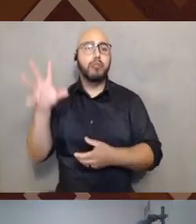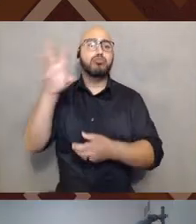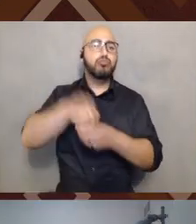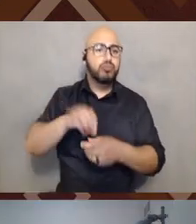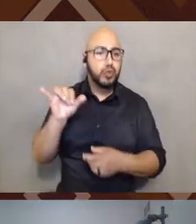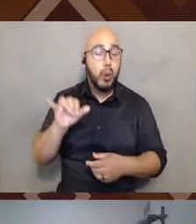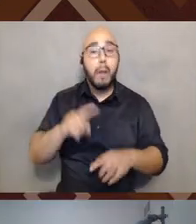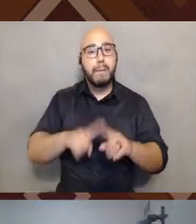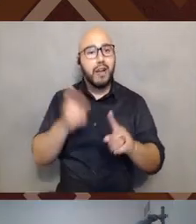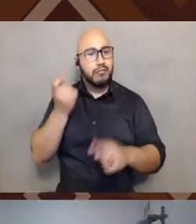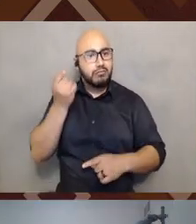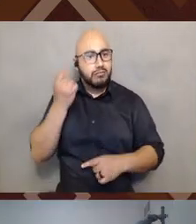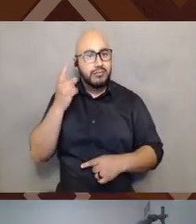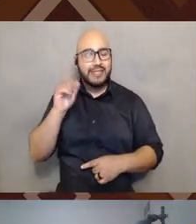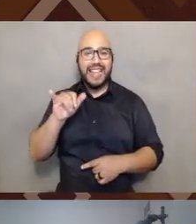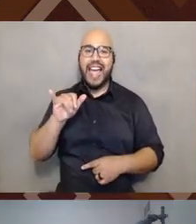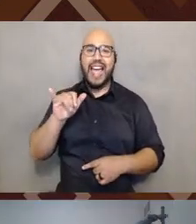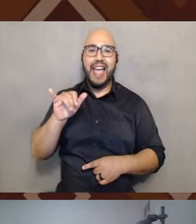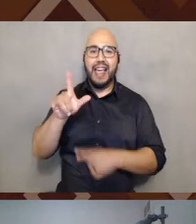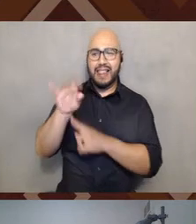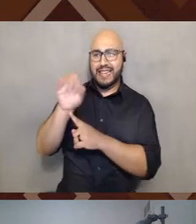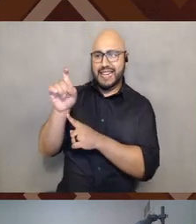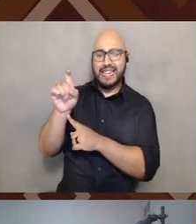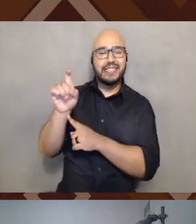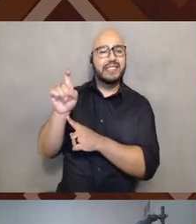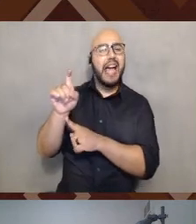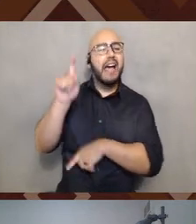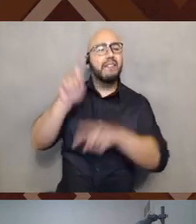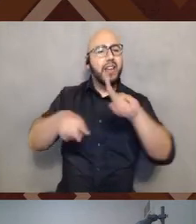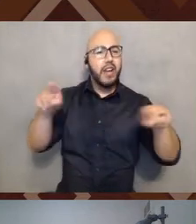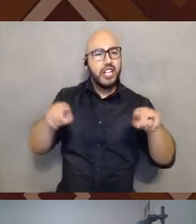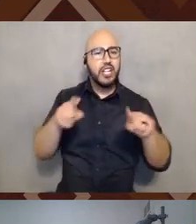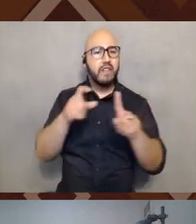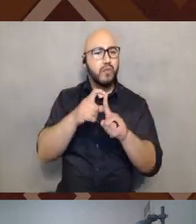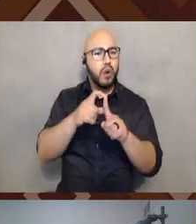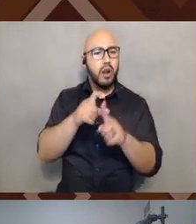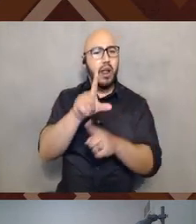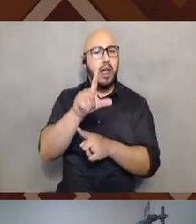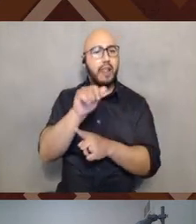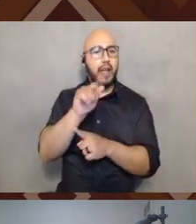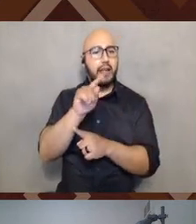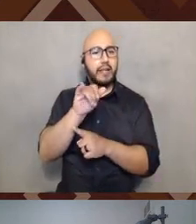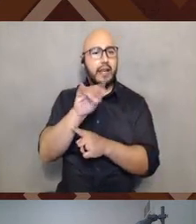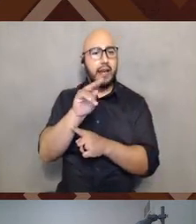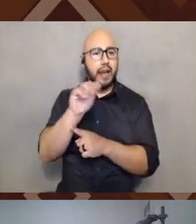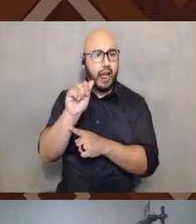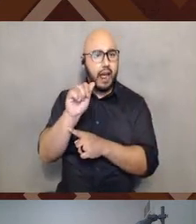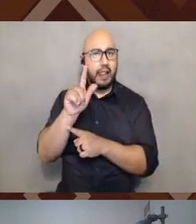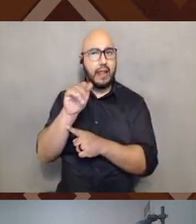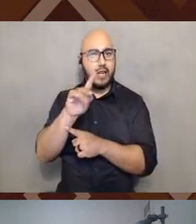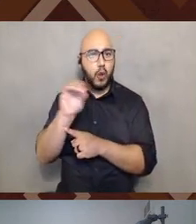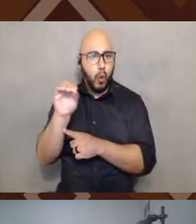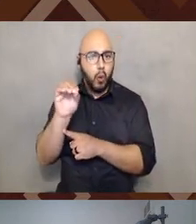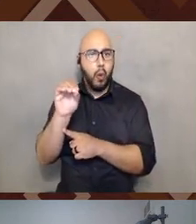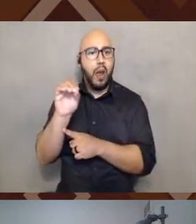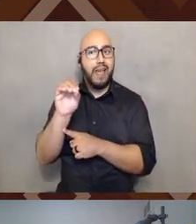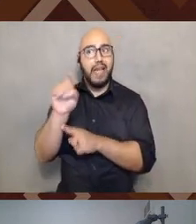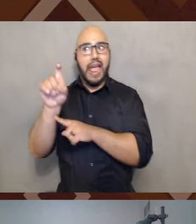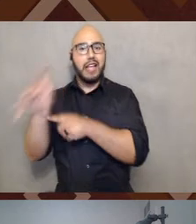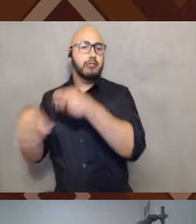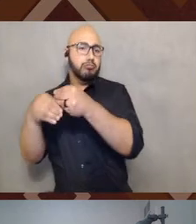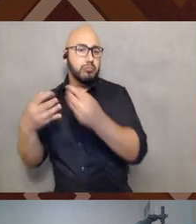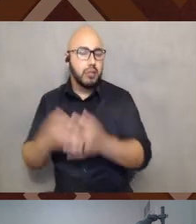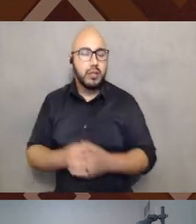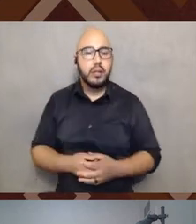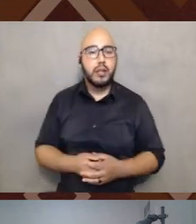you know, really that it's, it's a variation of the term Latina or Latino. You know, um, it is for me, something I identify again with the early